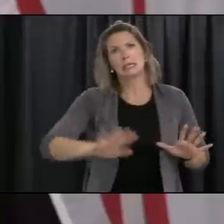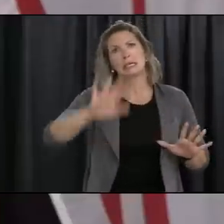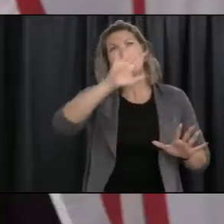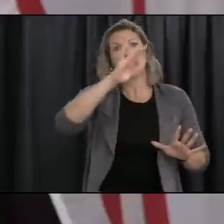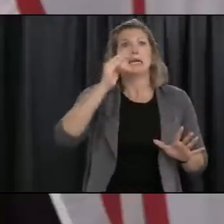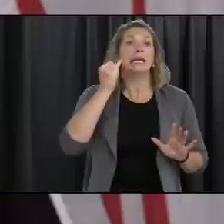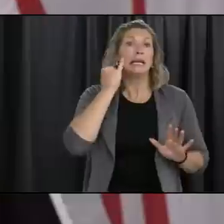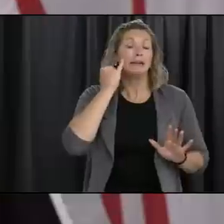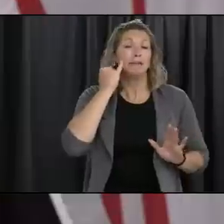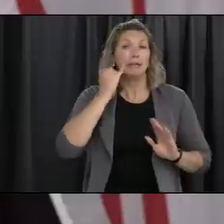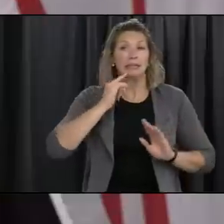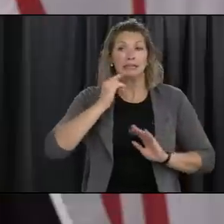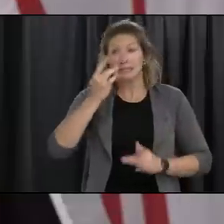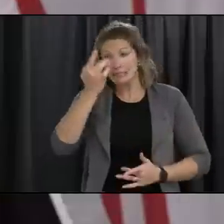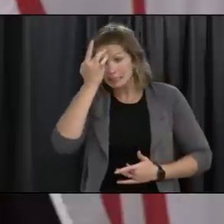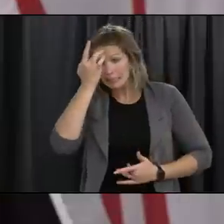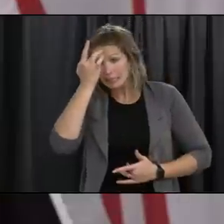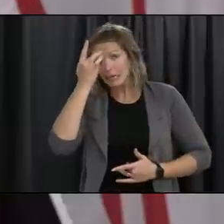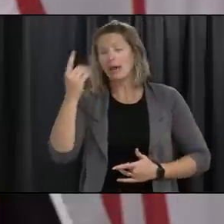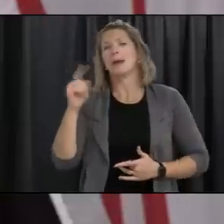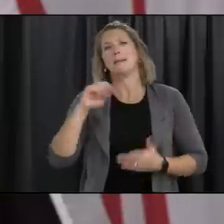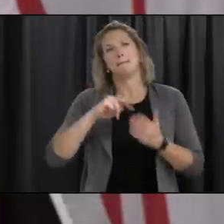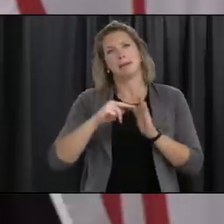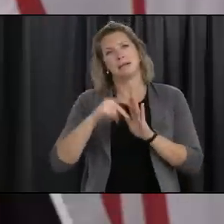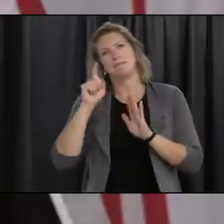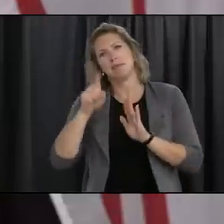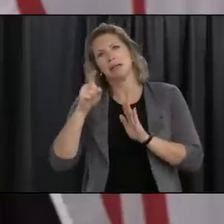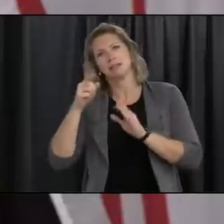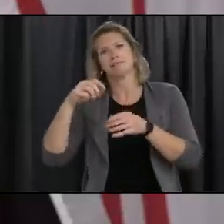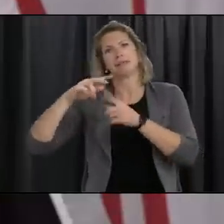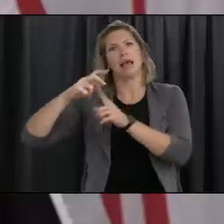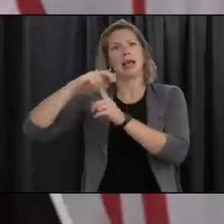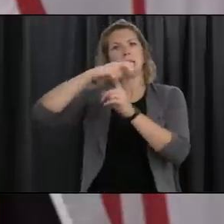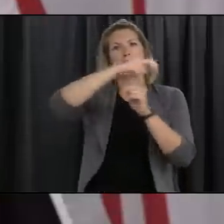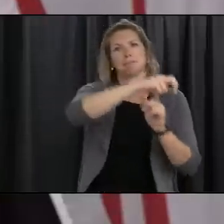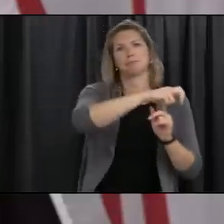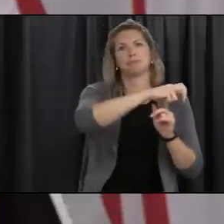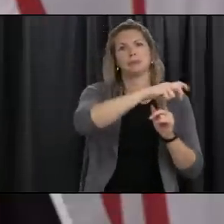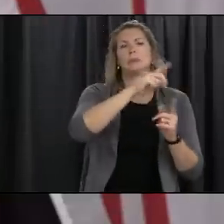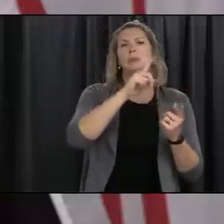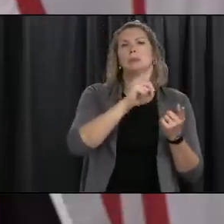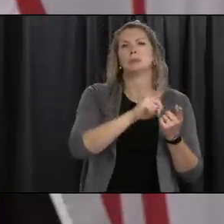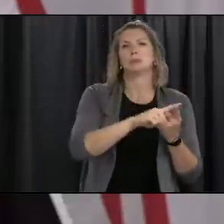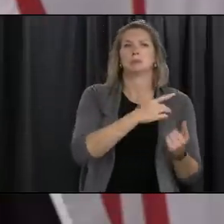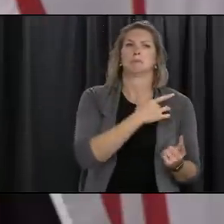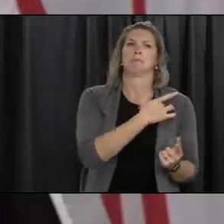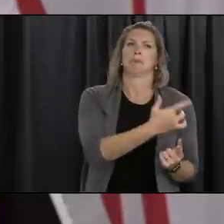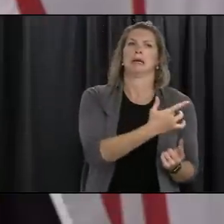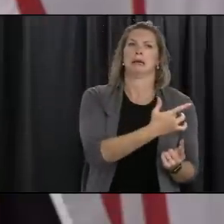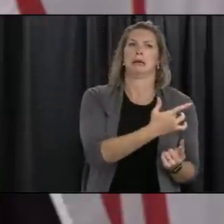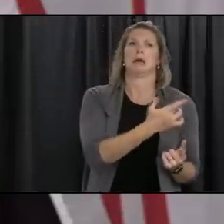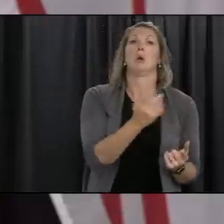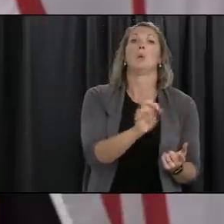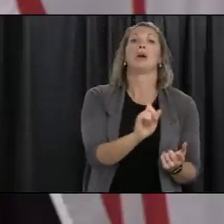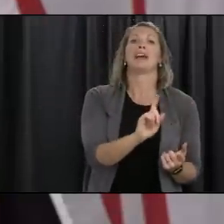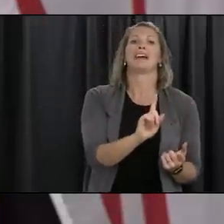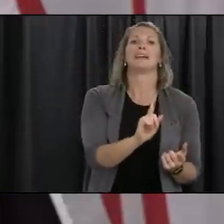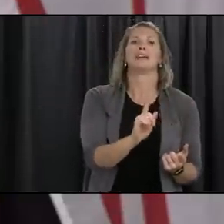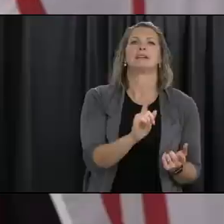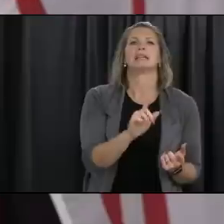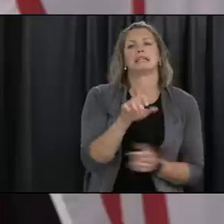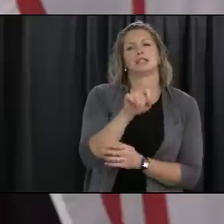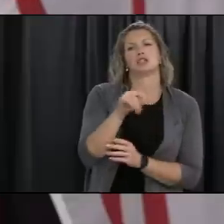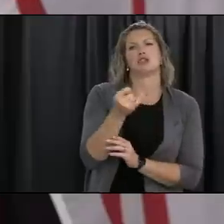level of care have always uh been uh medevac to uh usually the tertiary center in st john's because